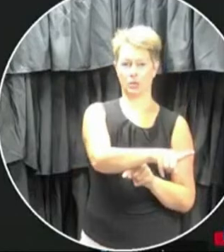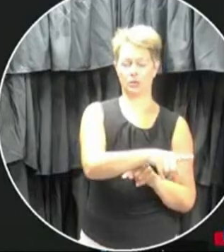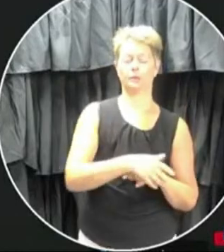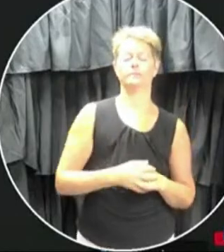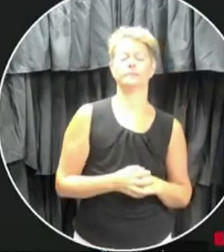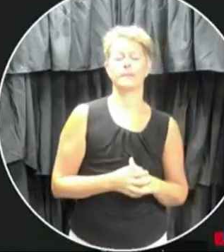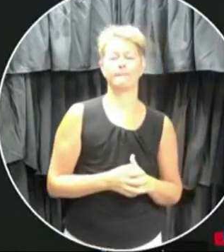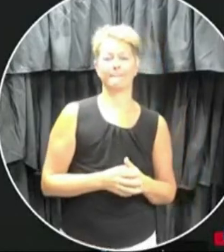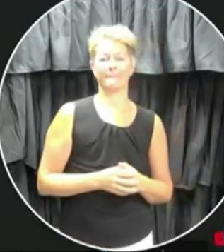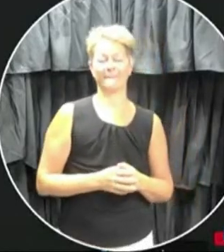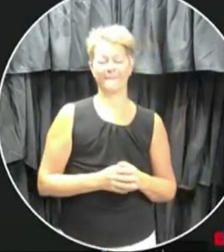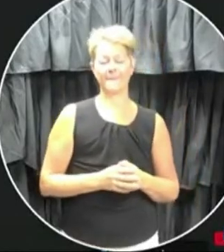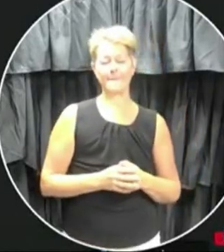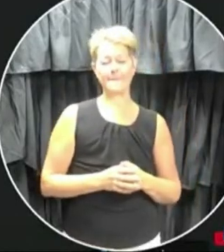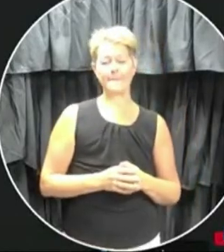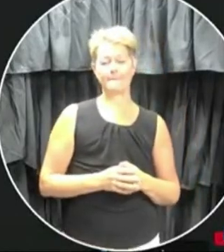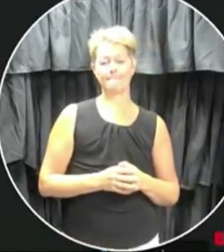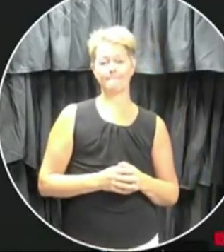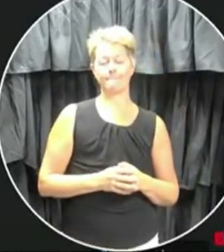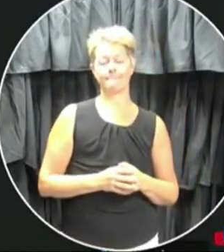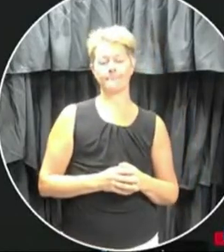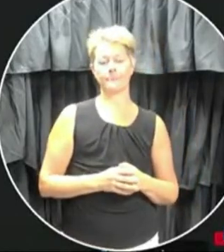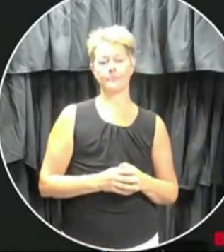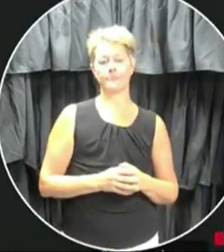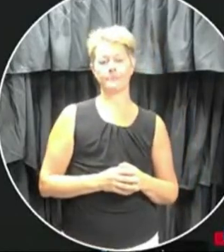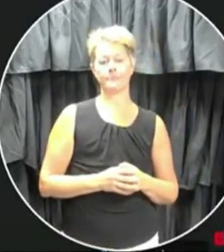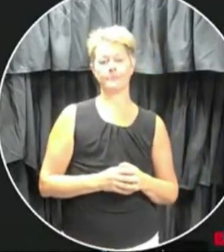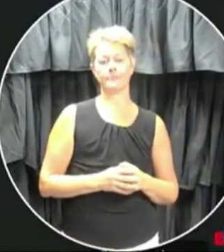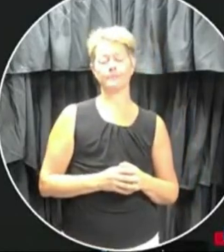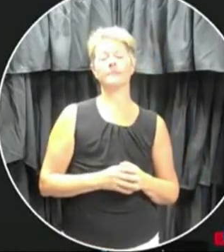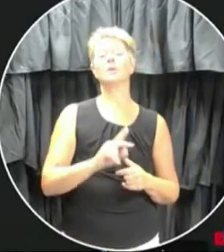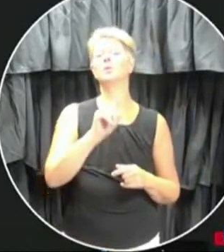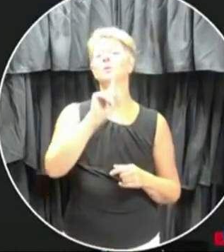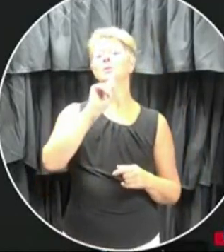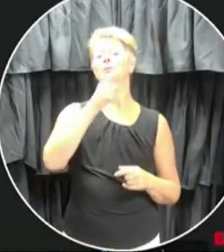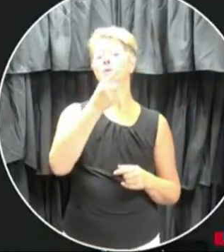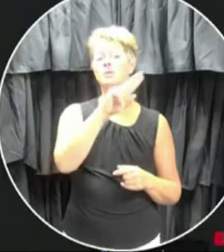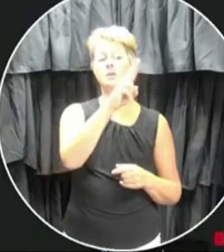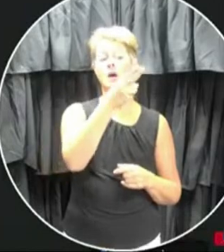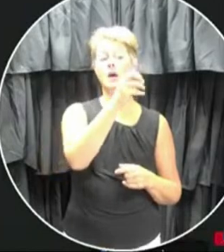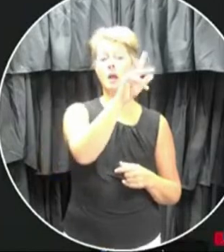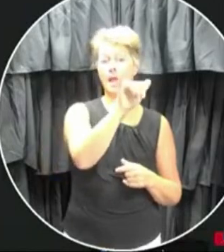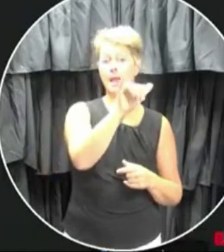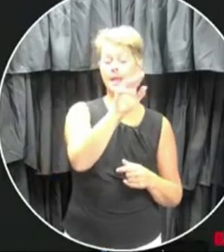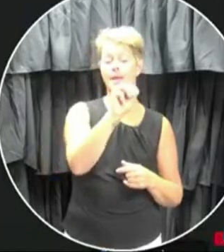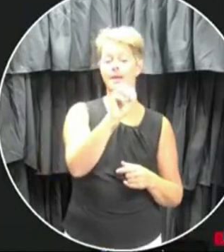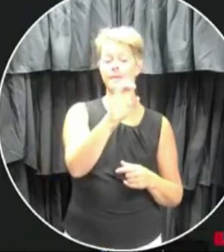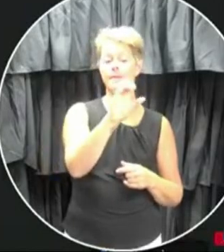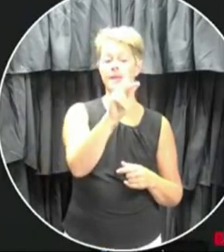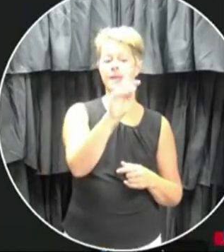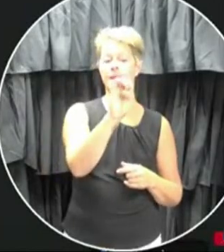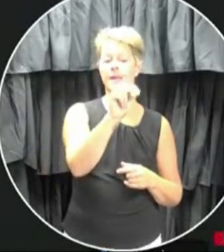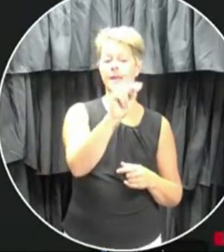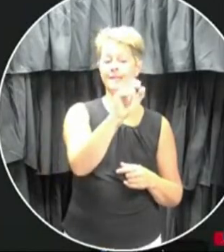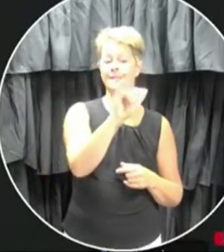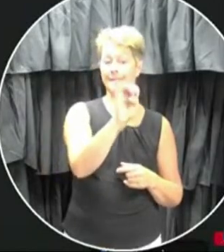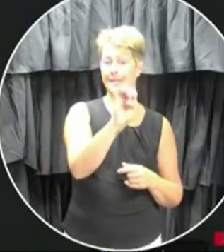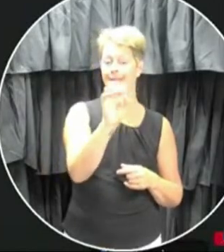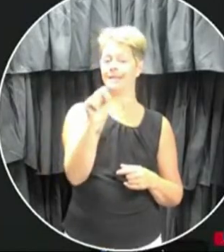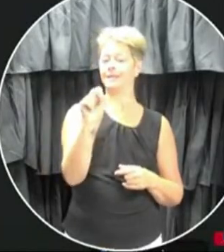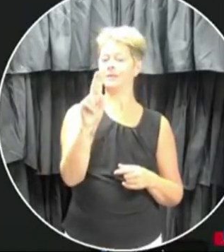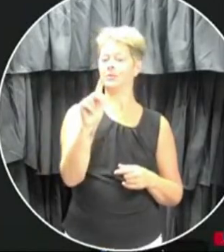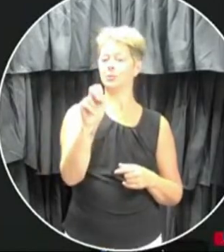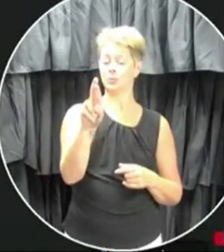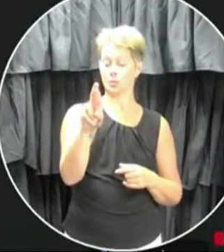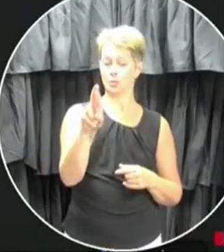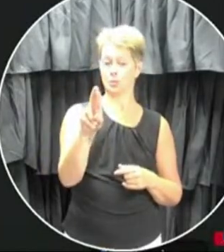conference and allow Holly McKenzie Souter. Holly, I have unmuted you on my end, I do believe